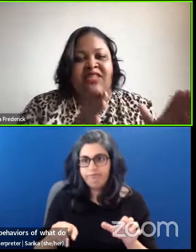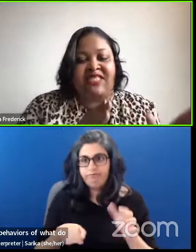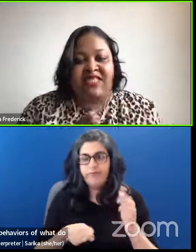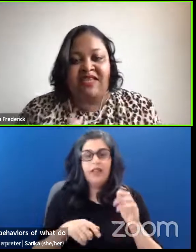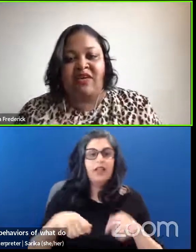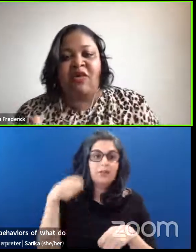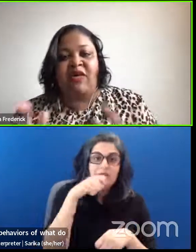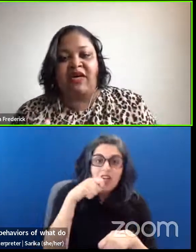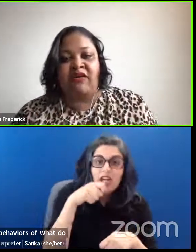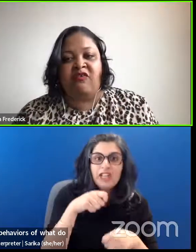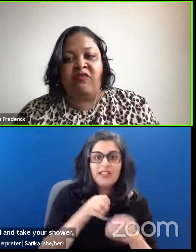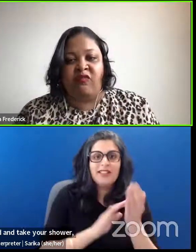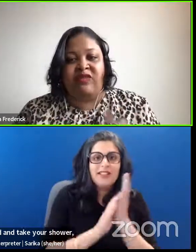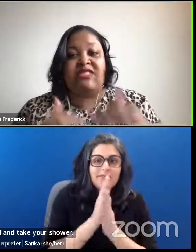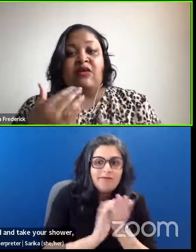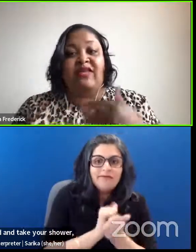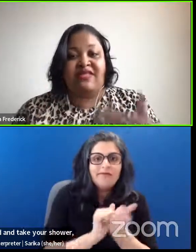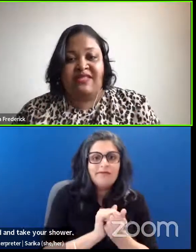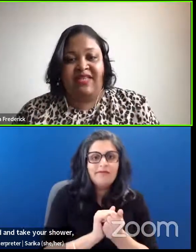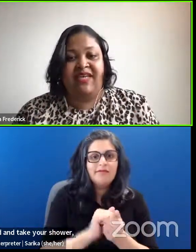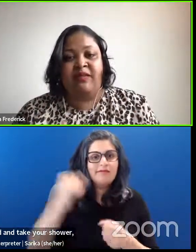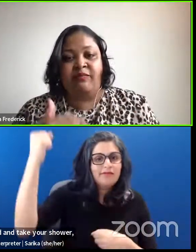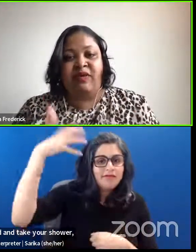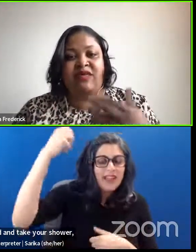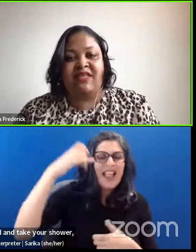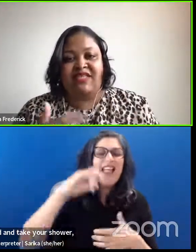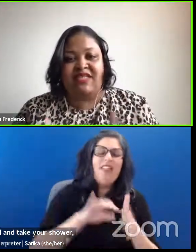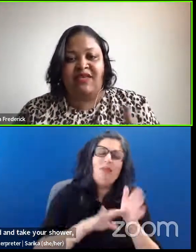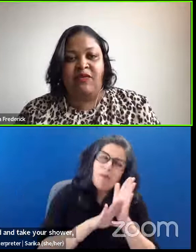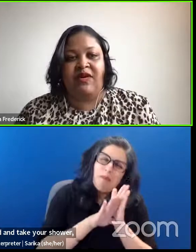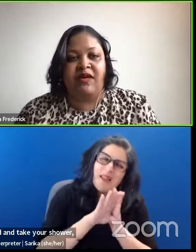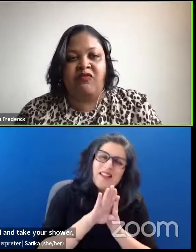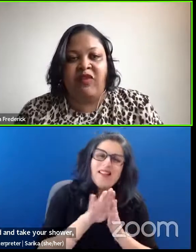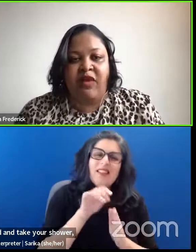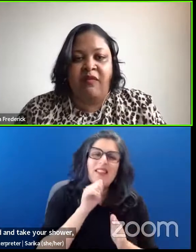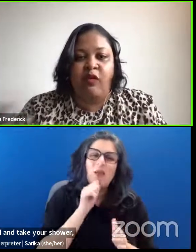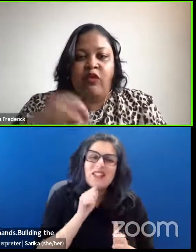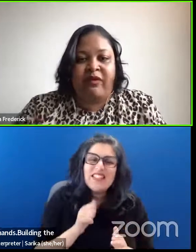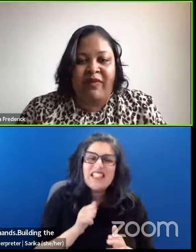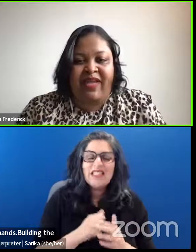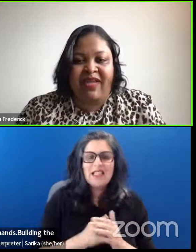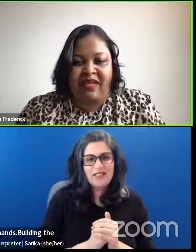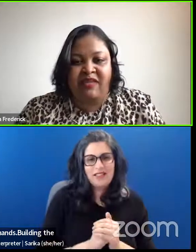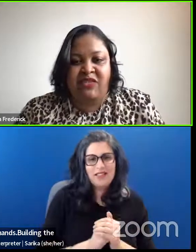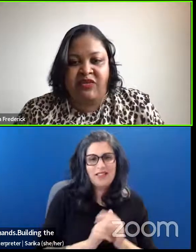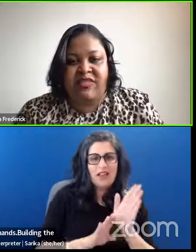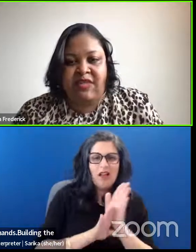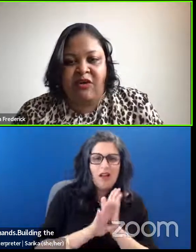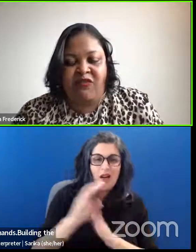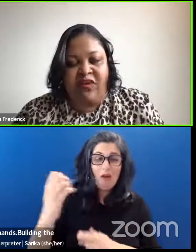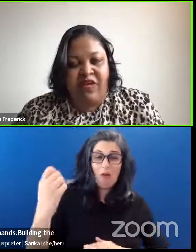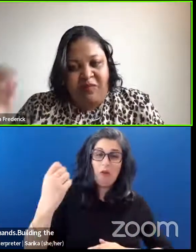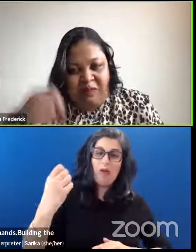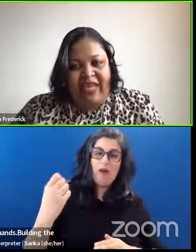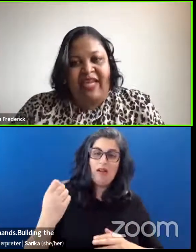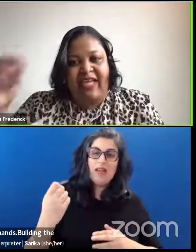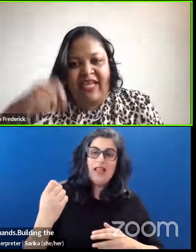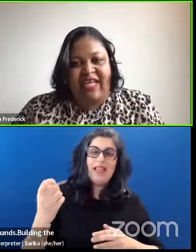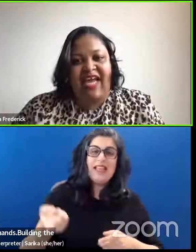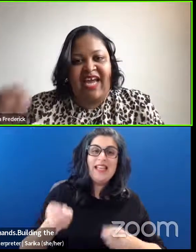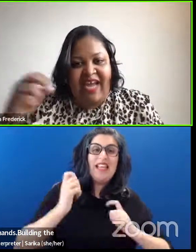the skill of resiliency and building the skill of pouring back into yourself, but making